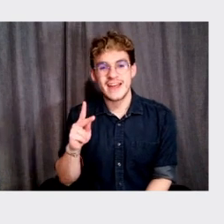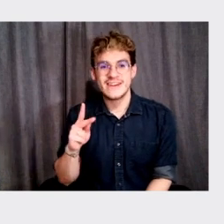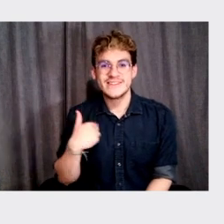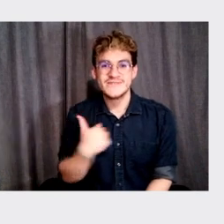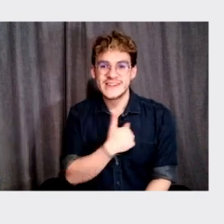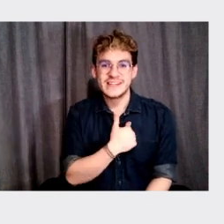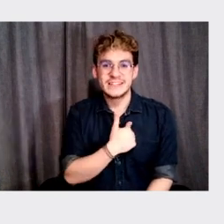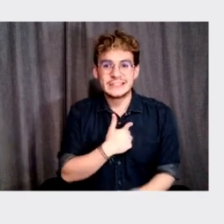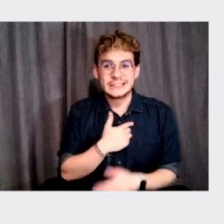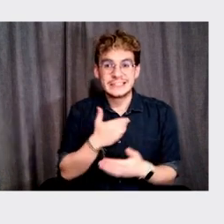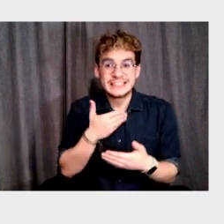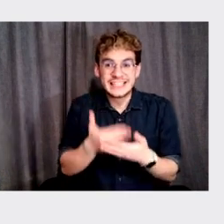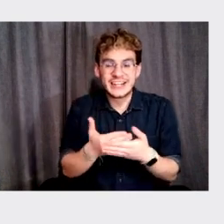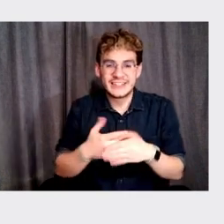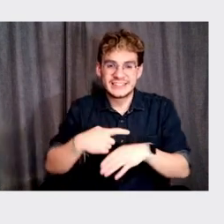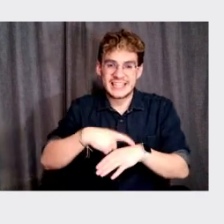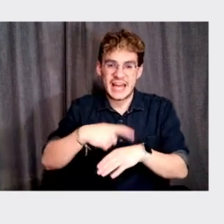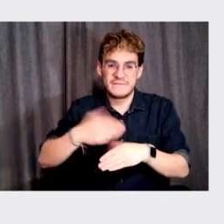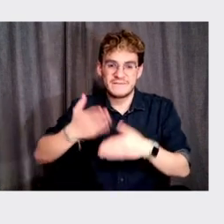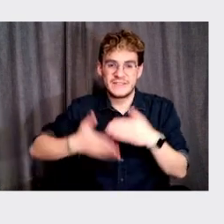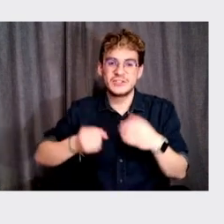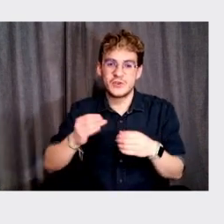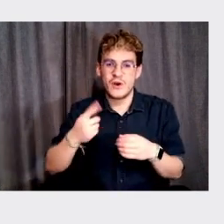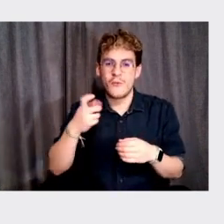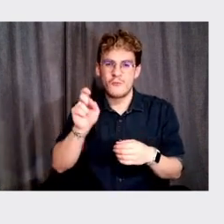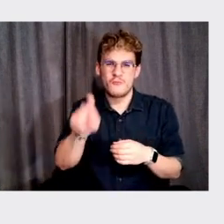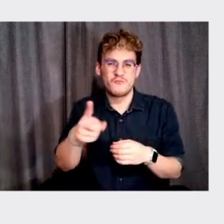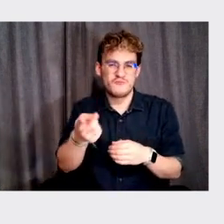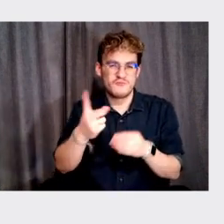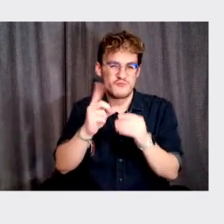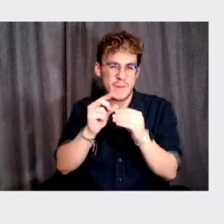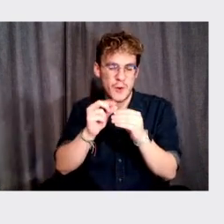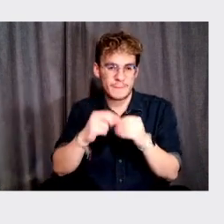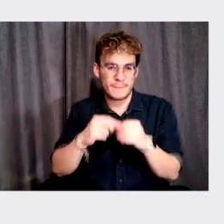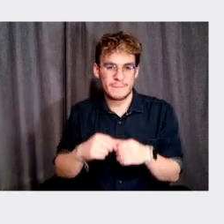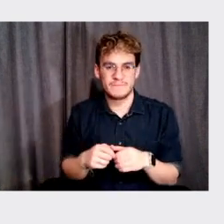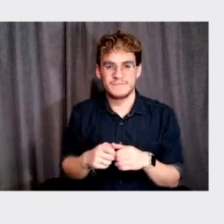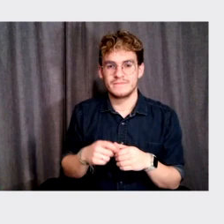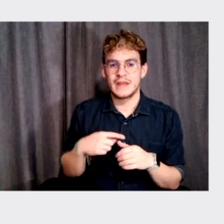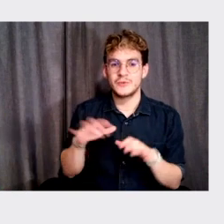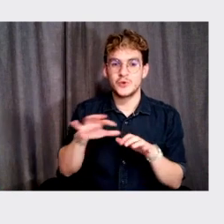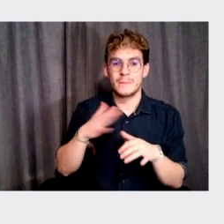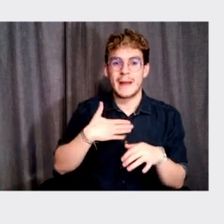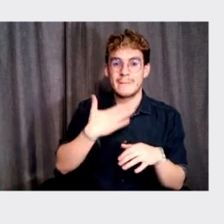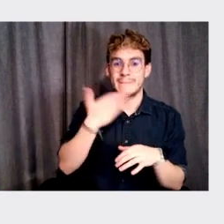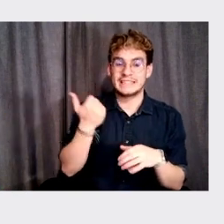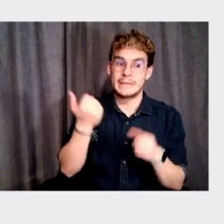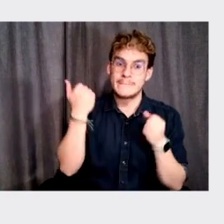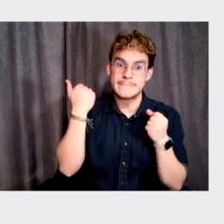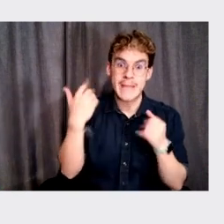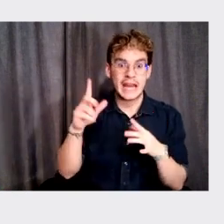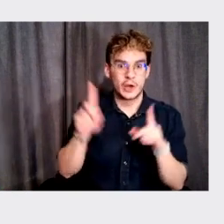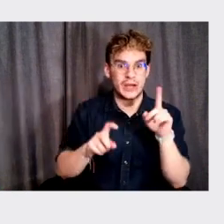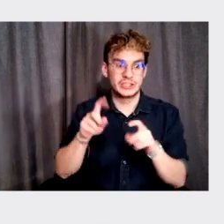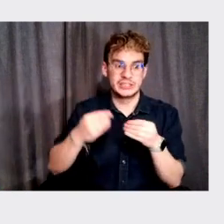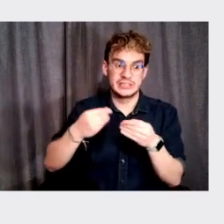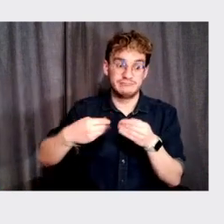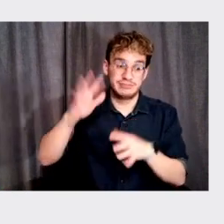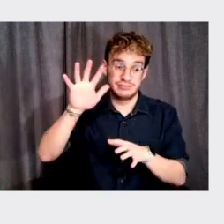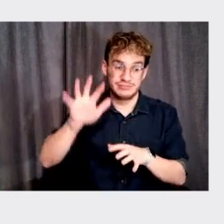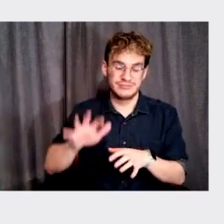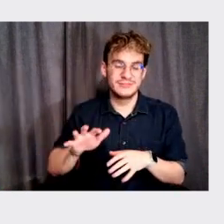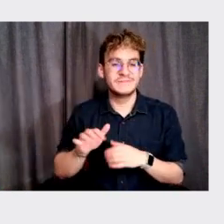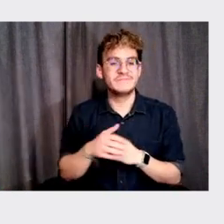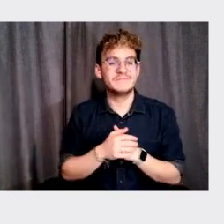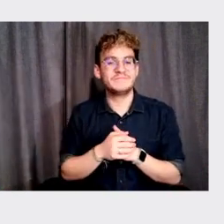reaching the end of our time, but I do want to ask one more question and I'm doing my best because there are many questions coming in, uh,